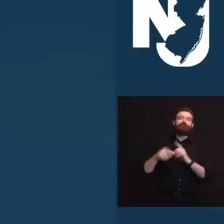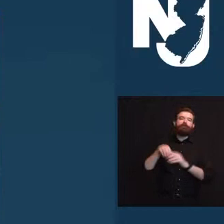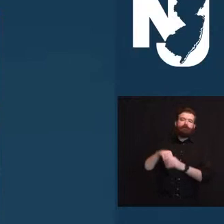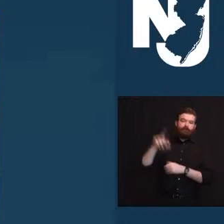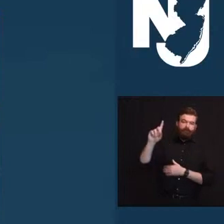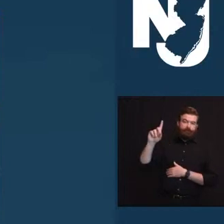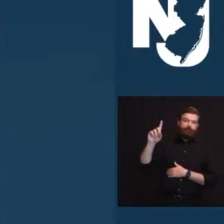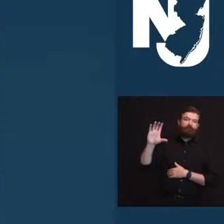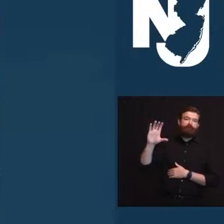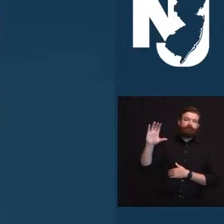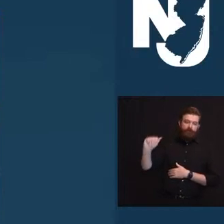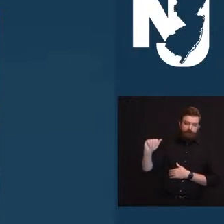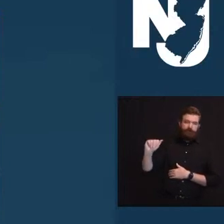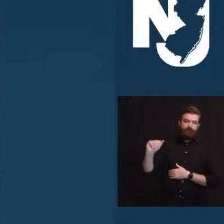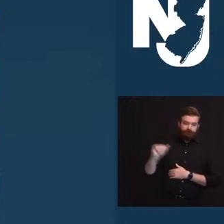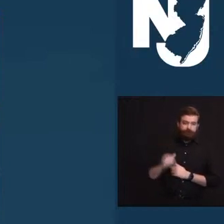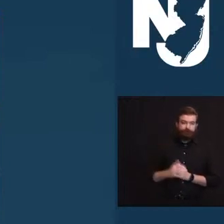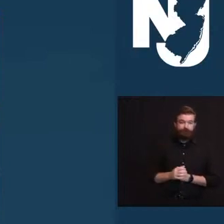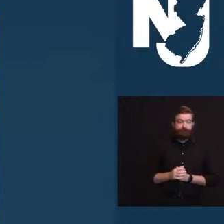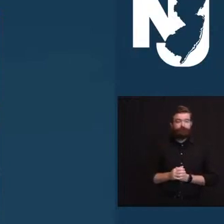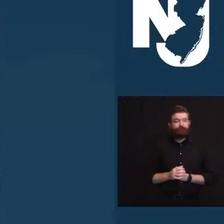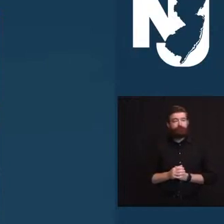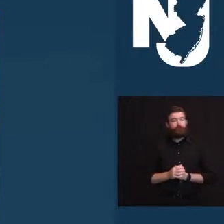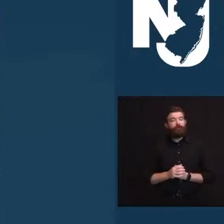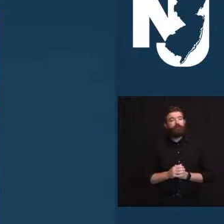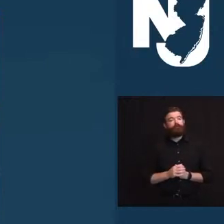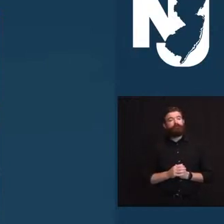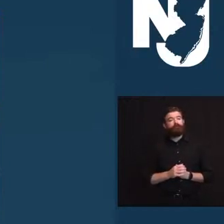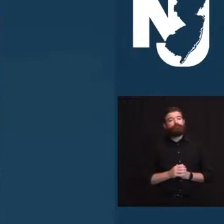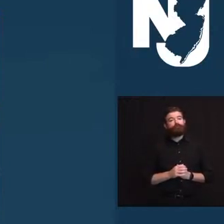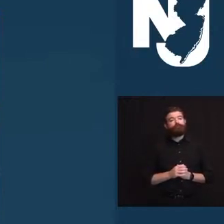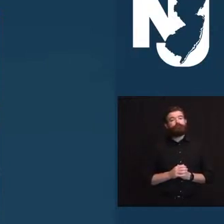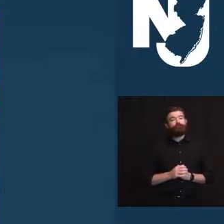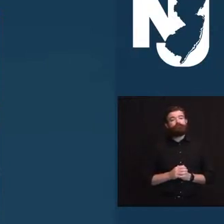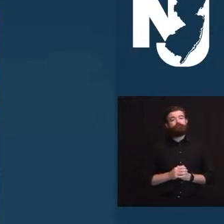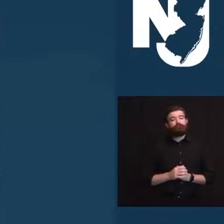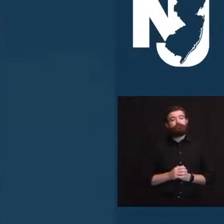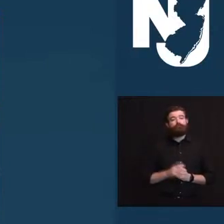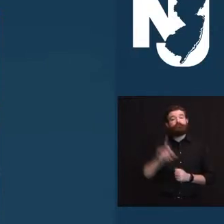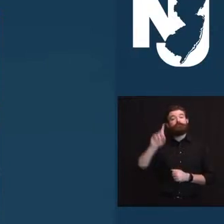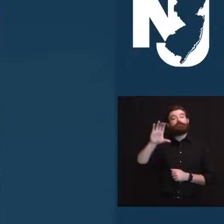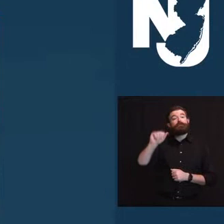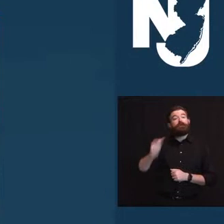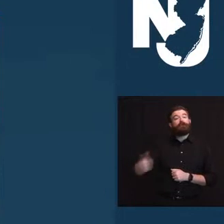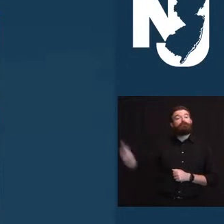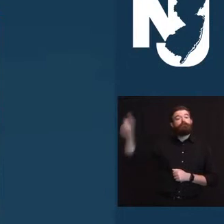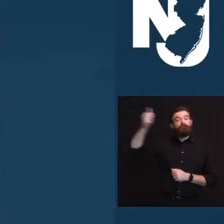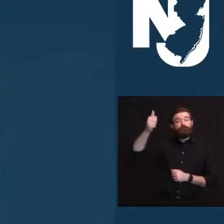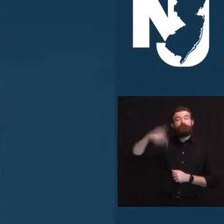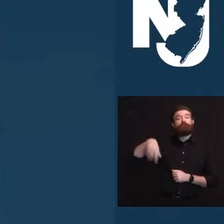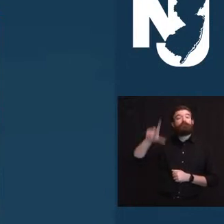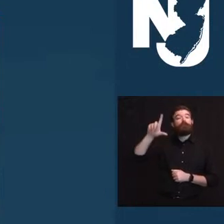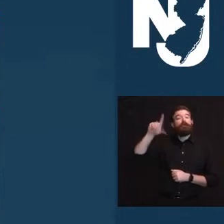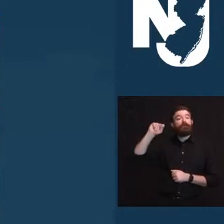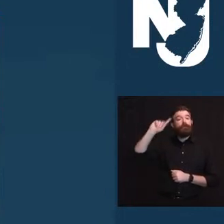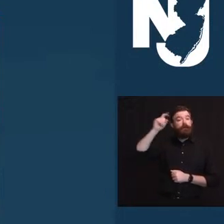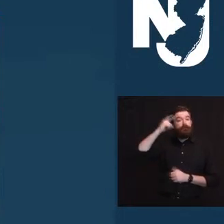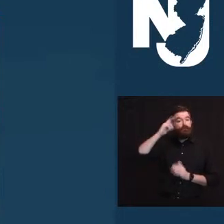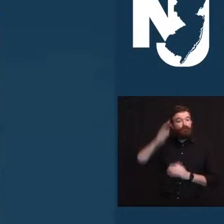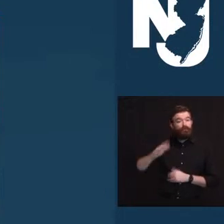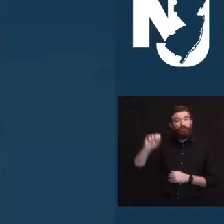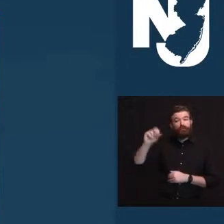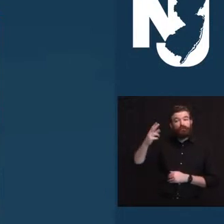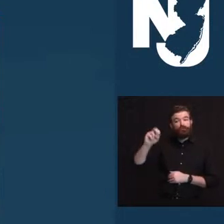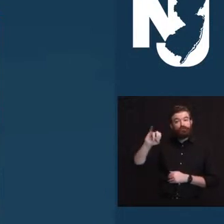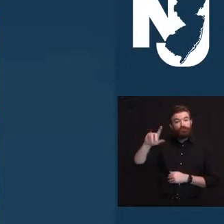DCA Commissioner and Lieutenant Governor Sheila Oliver, I thank Angela for her years of service to our state. She helped make a